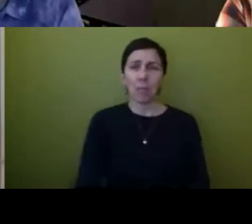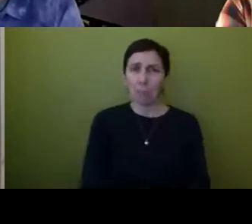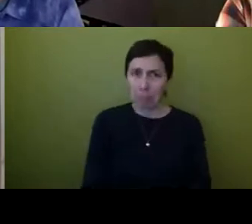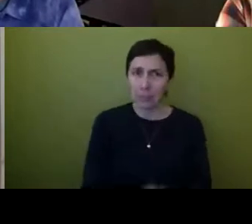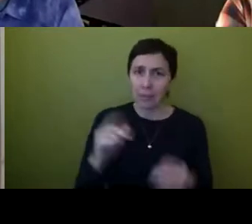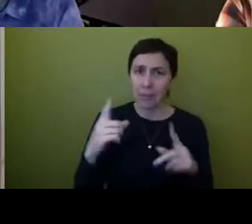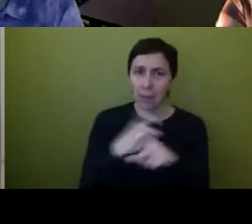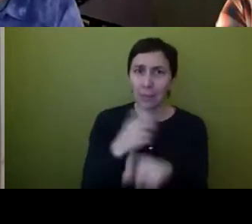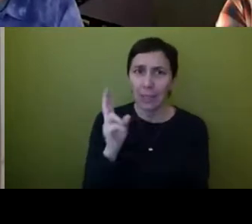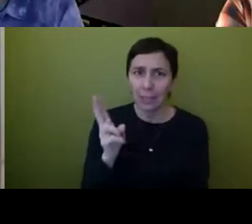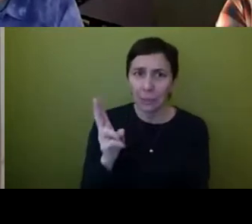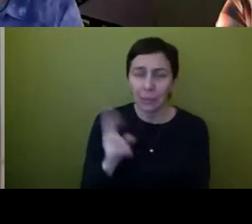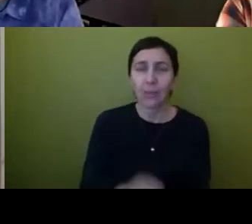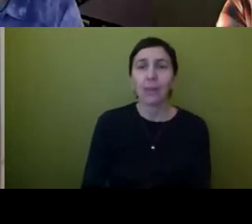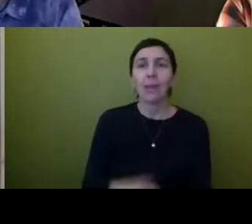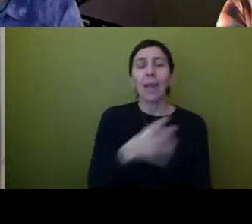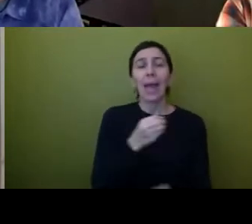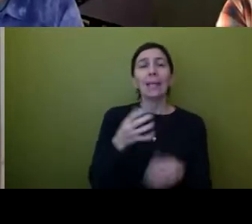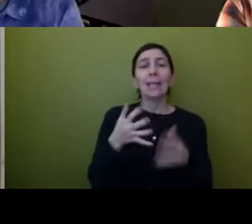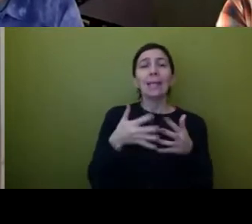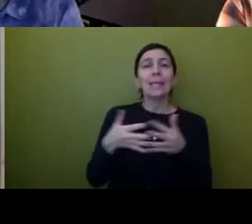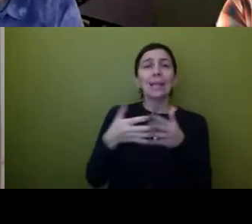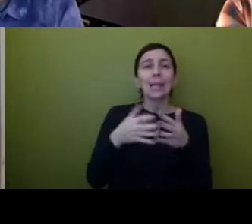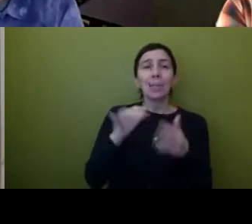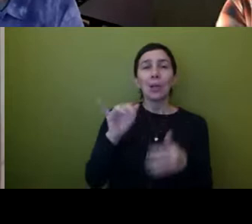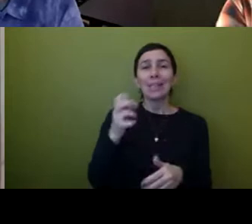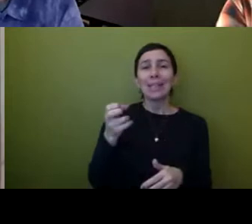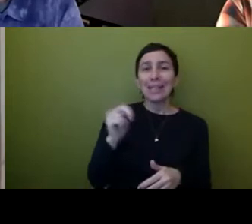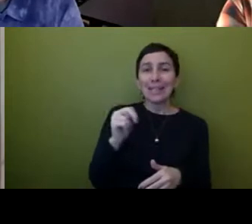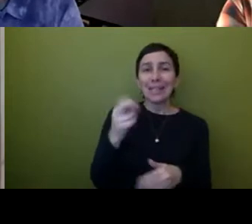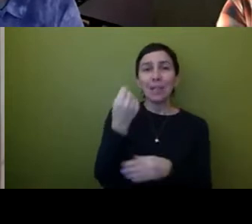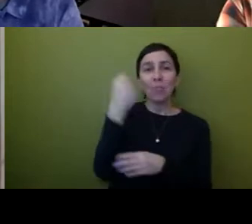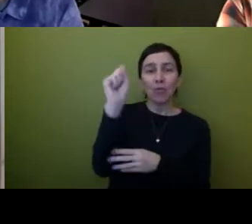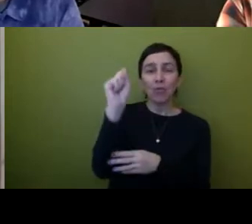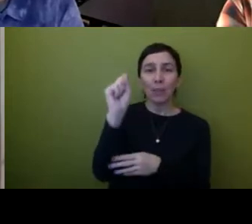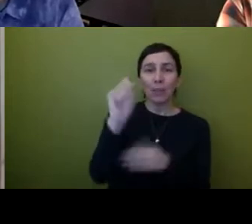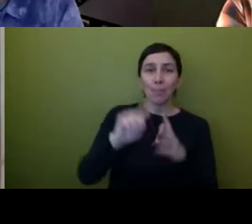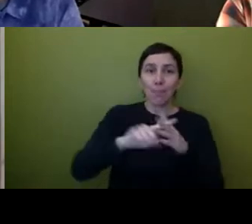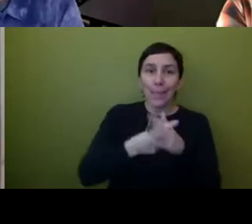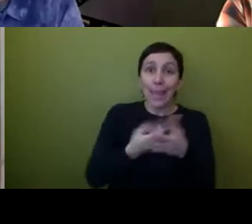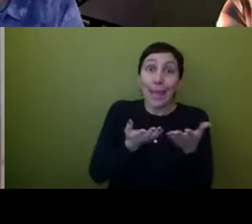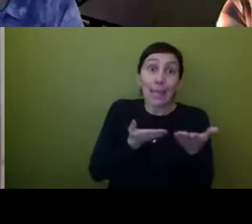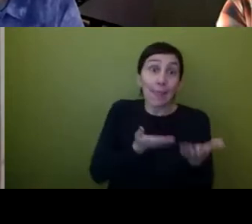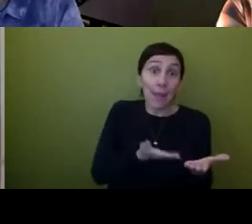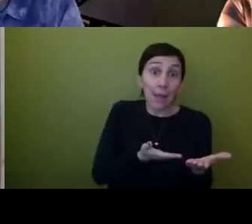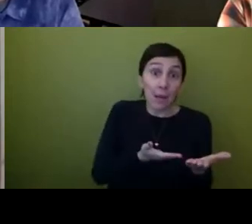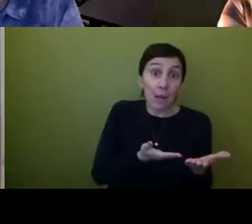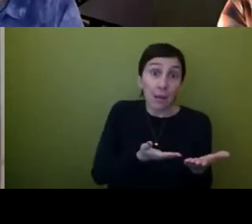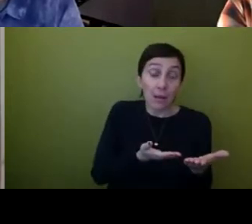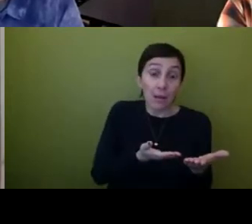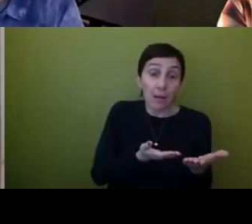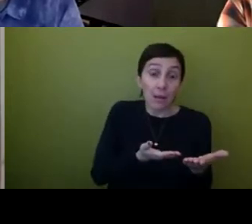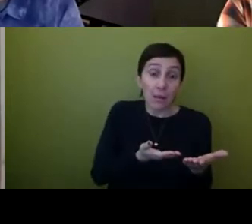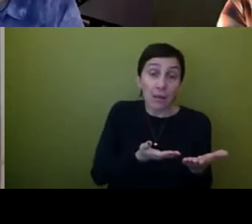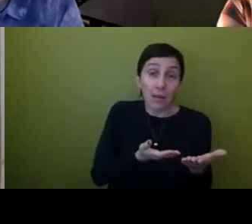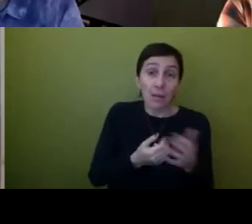i also think of the american indian movement which was birthed there so i don't know the institution like that is not